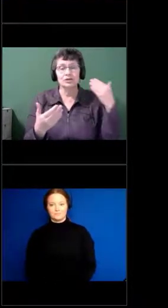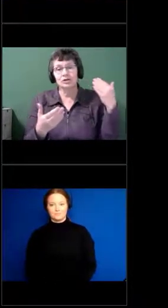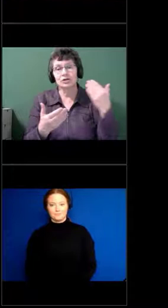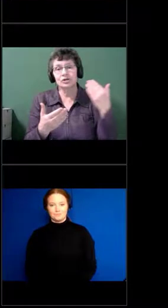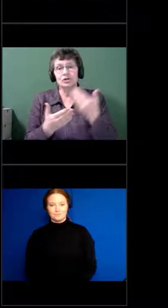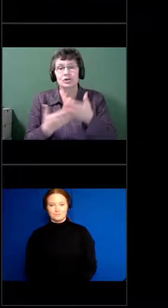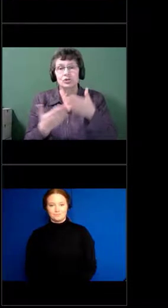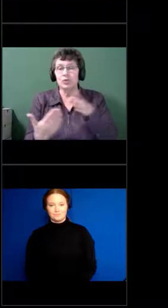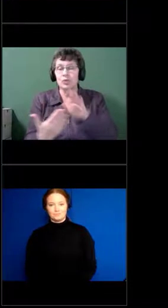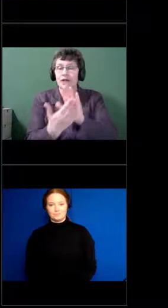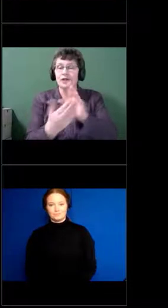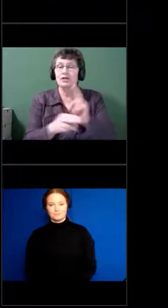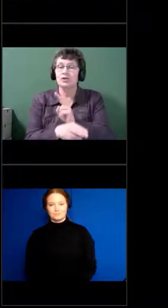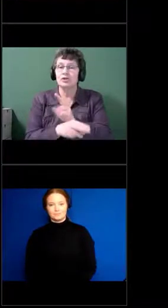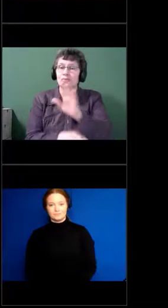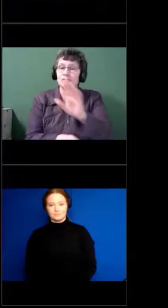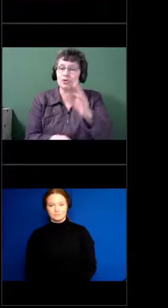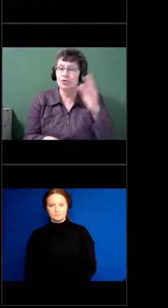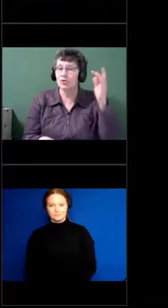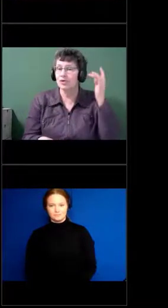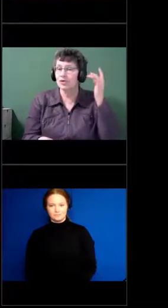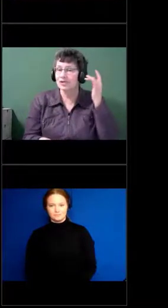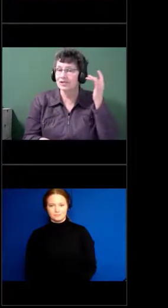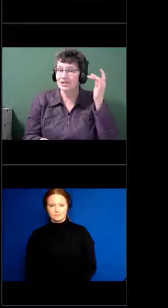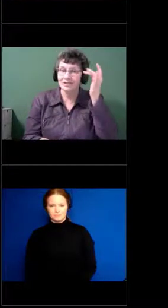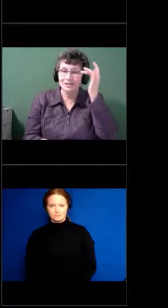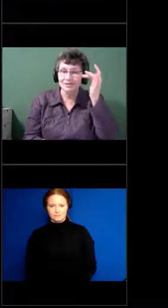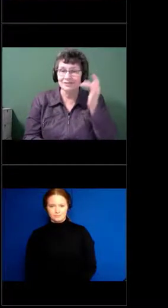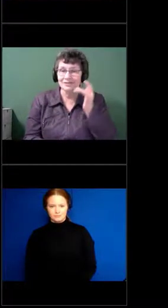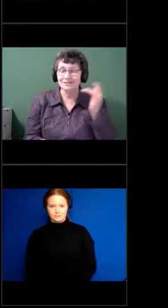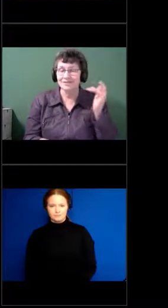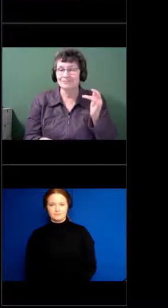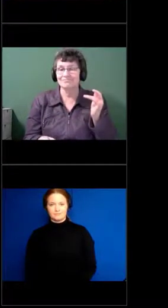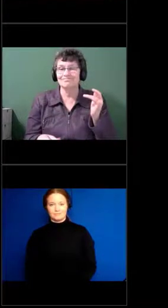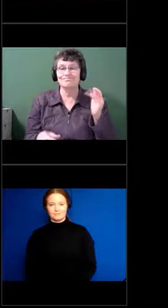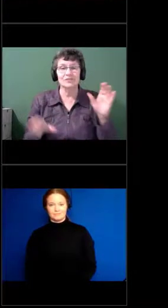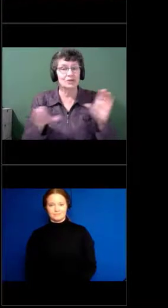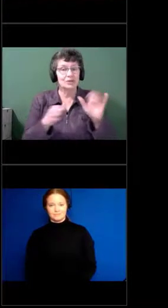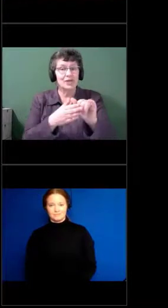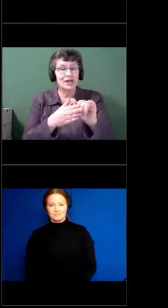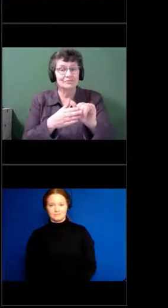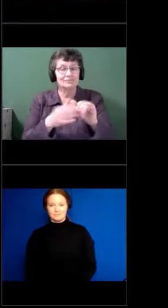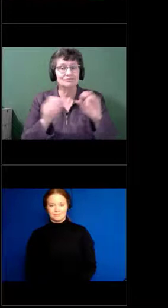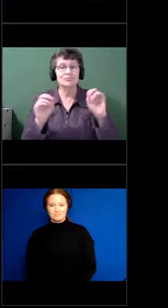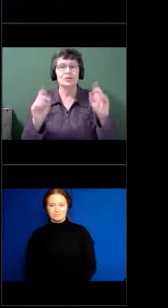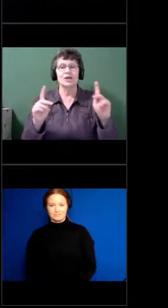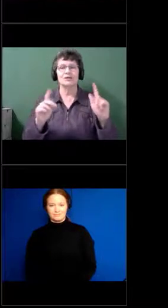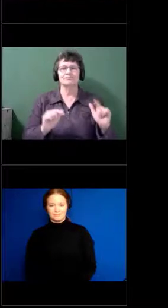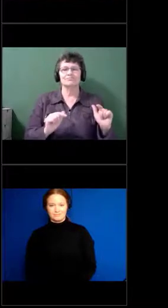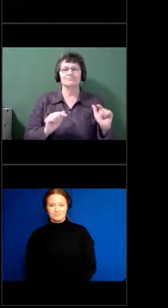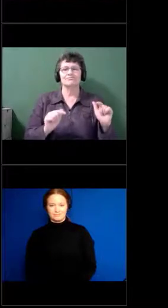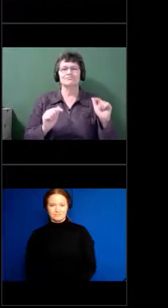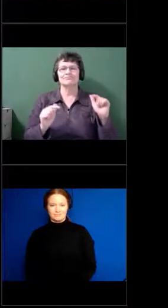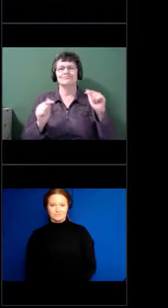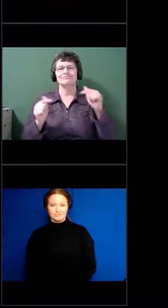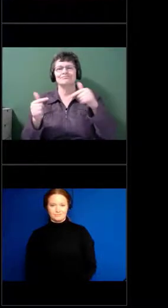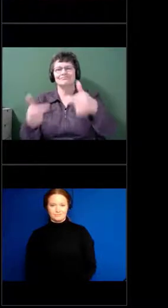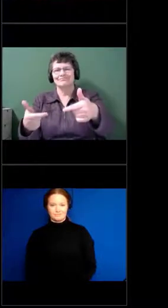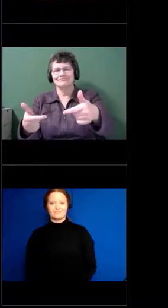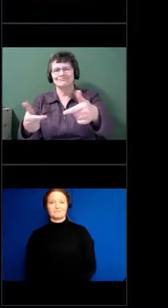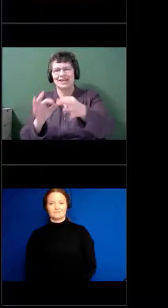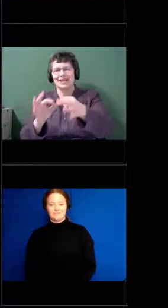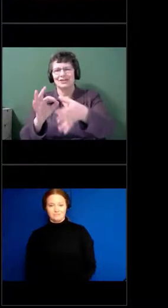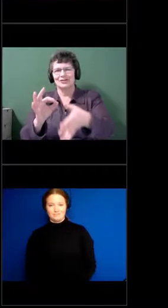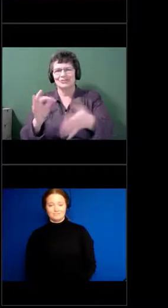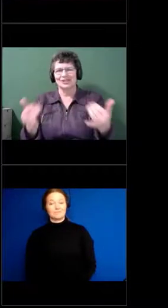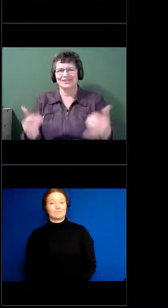senses to engage in those activities. But we don't know so much about the benefits of that. If we